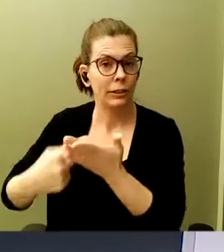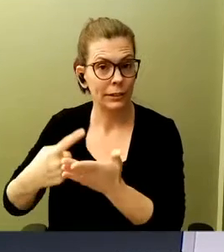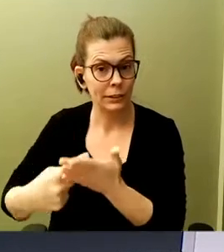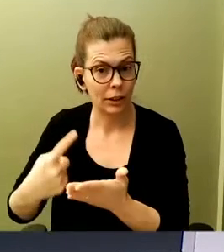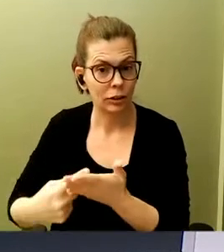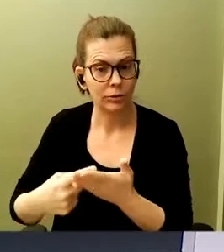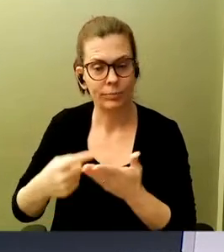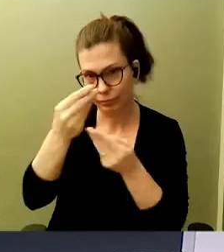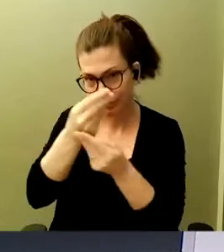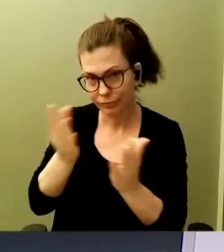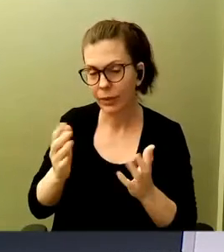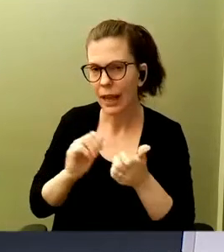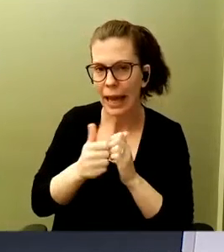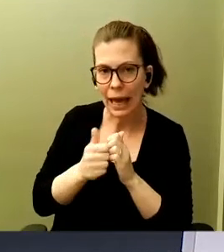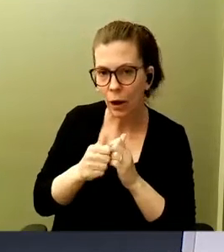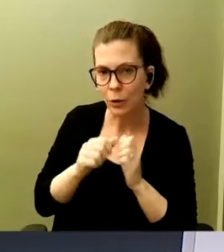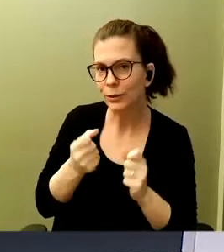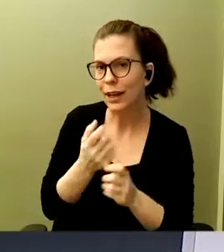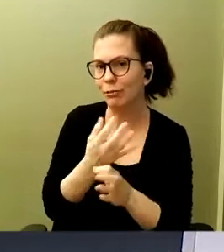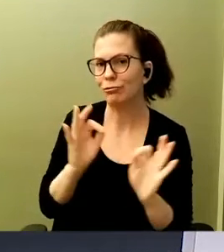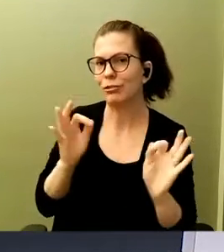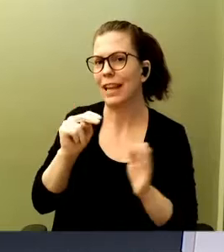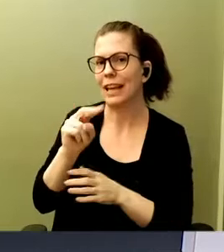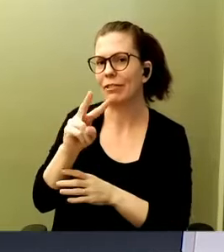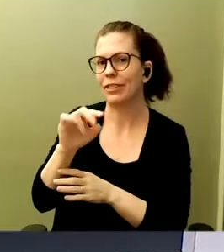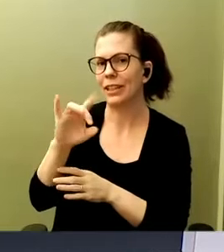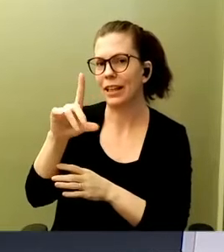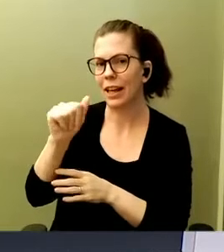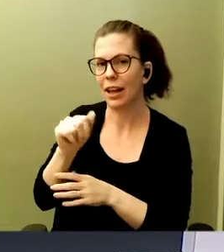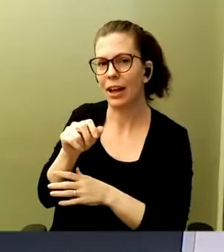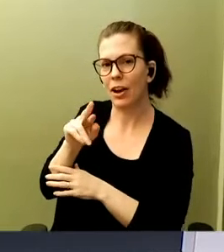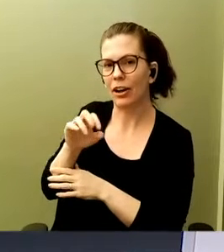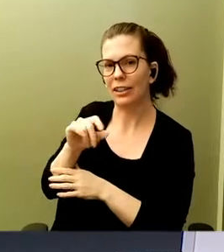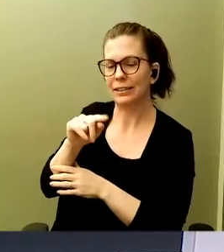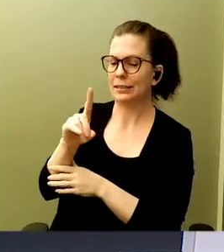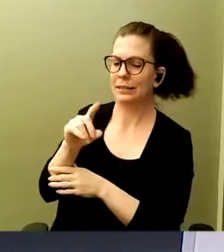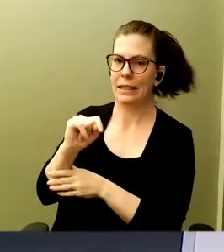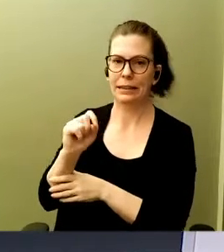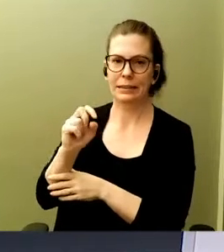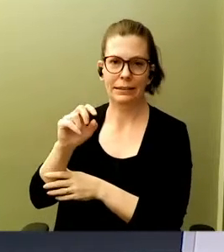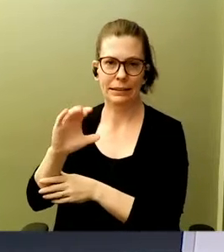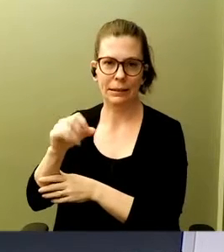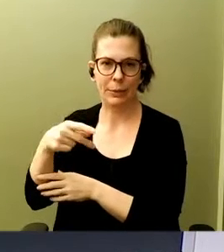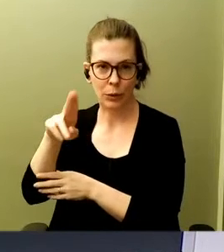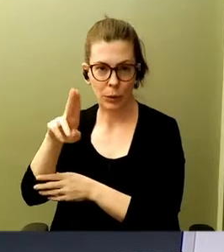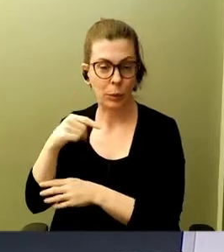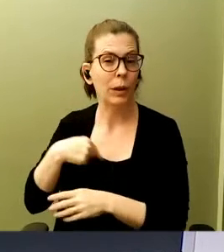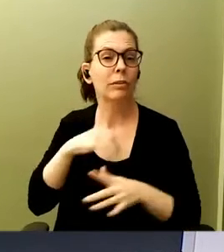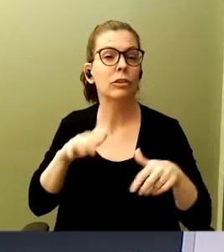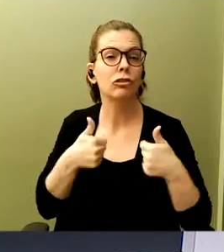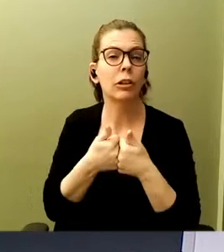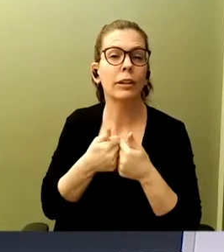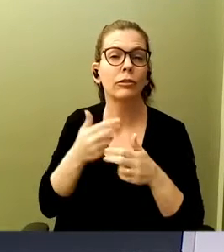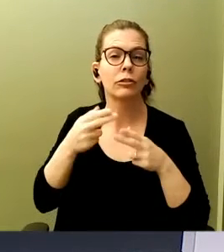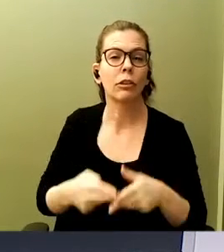how you can get a free NVIDIA RTX GPU. We have a challenge running called the Secret Ingredient Challenge. And all you have to